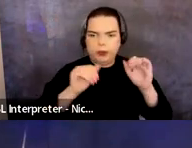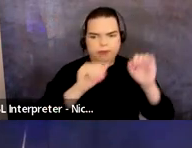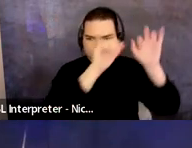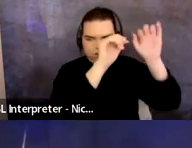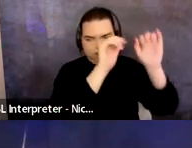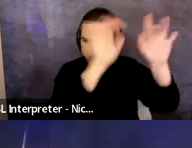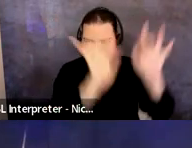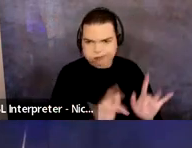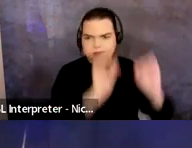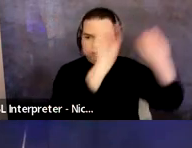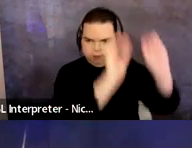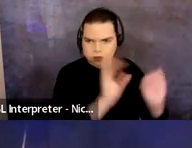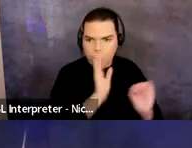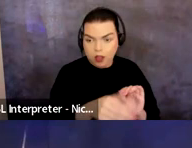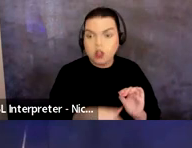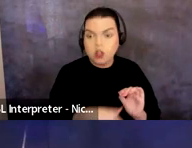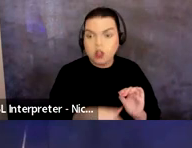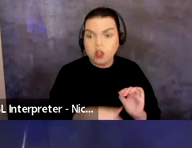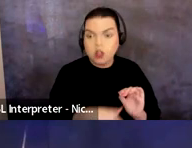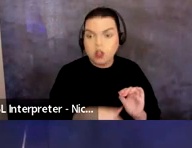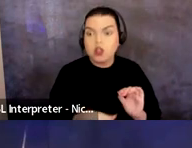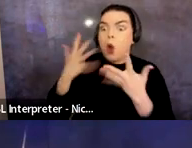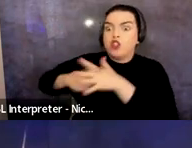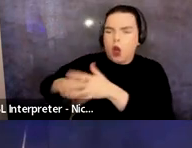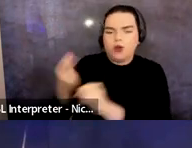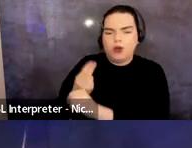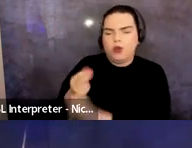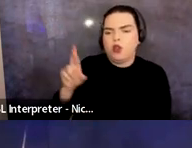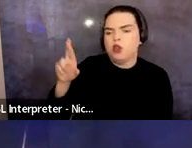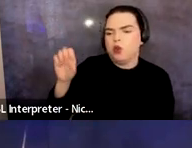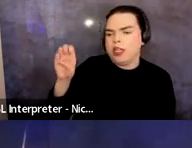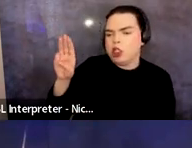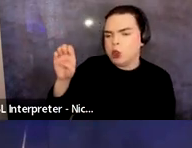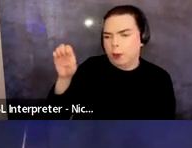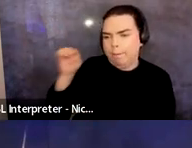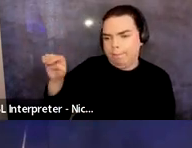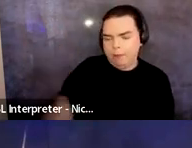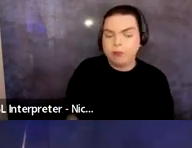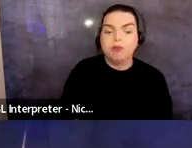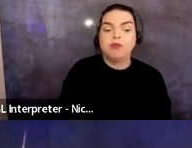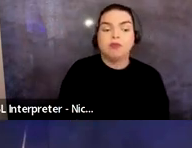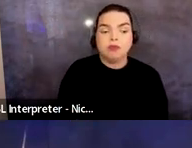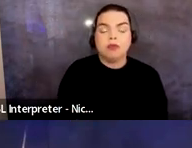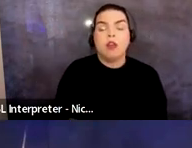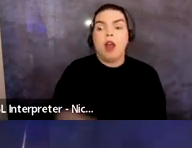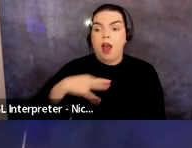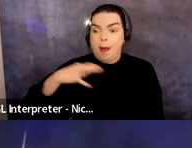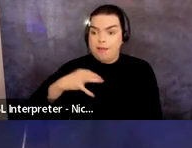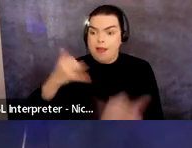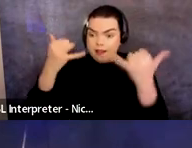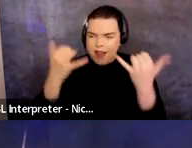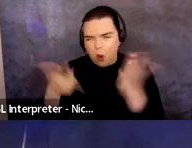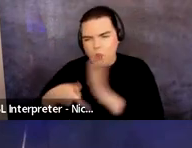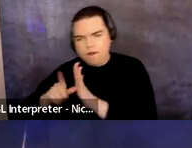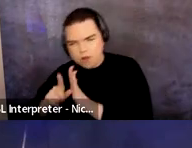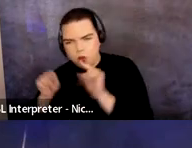should always use the return to your grant application button. Clicking either apply now or resume my application will take you to our